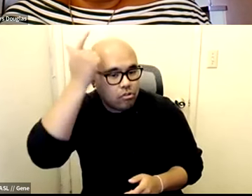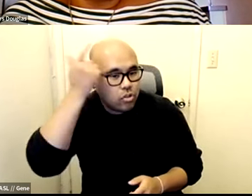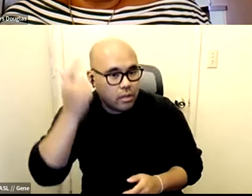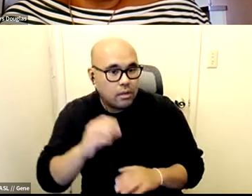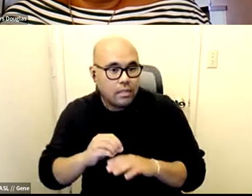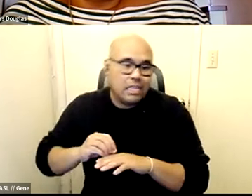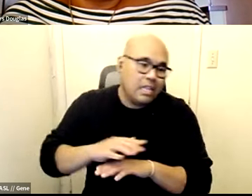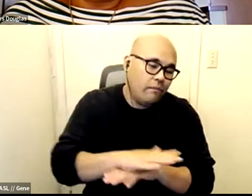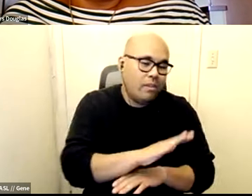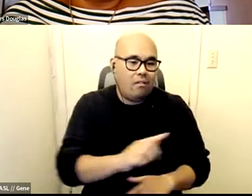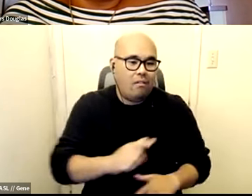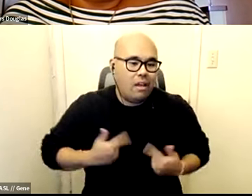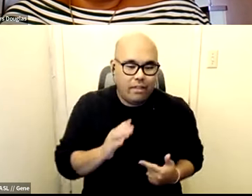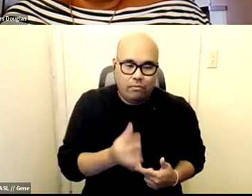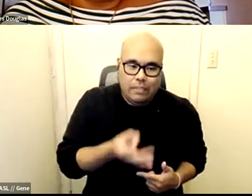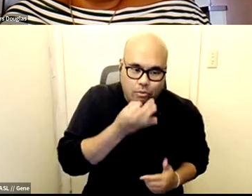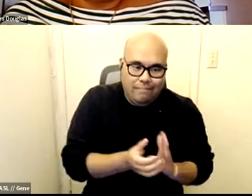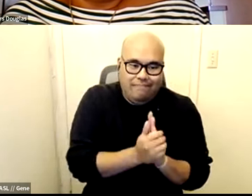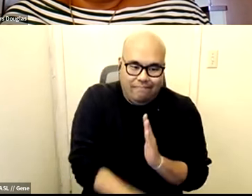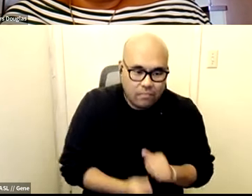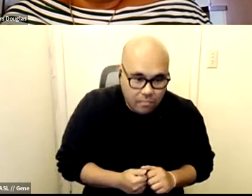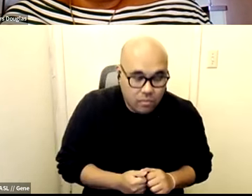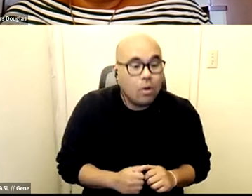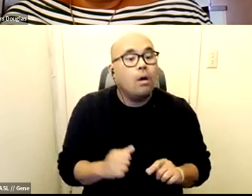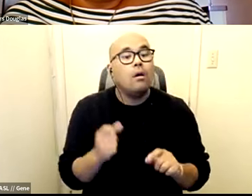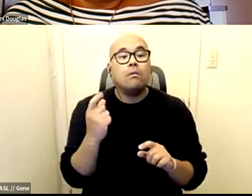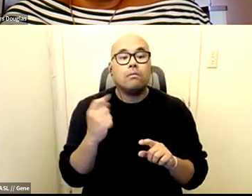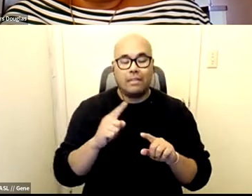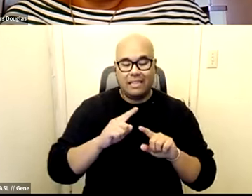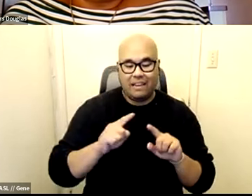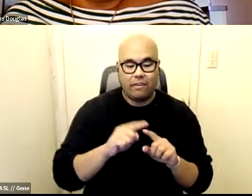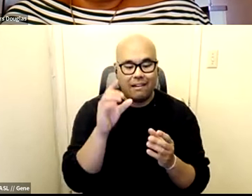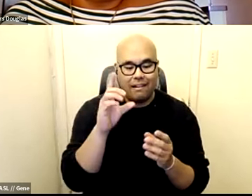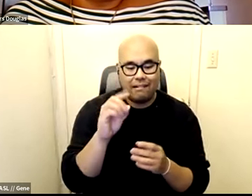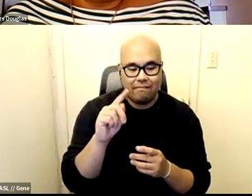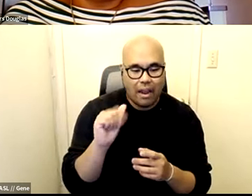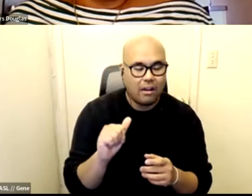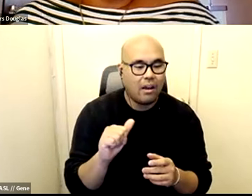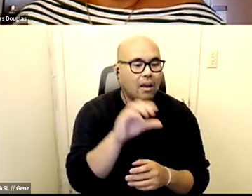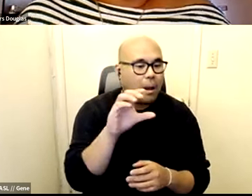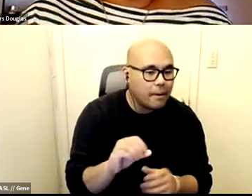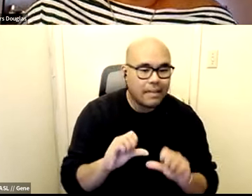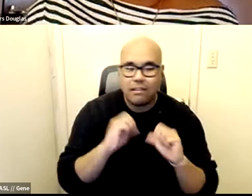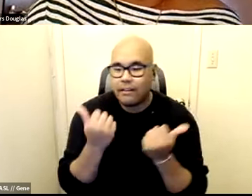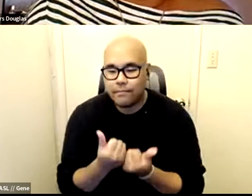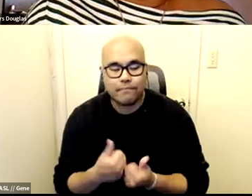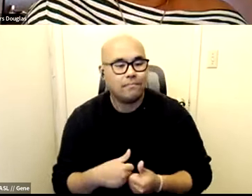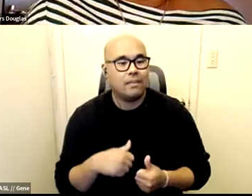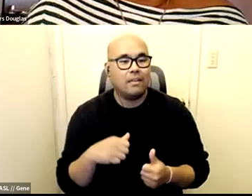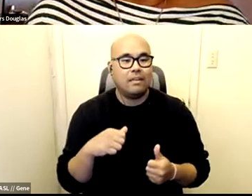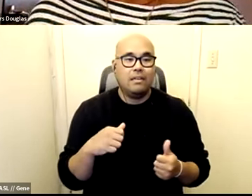you know the fact that at this point all these different data brokers and companies you know agencies are like moving mountains